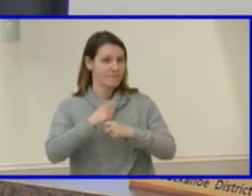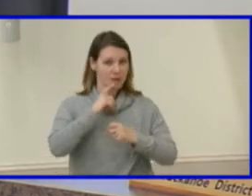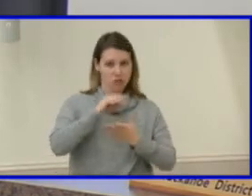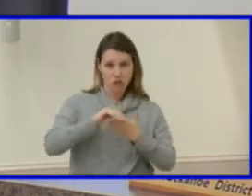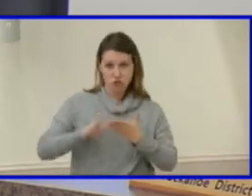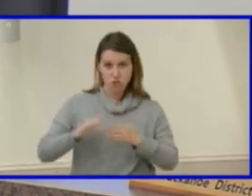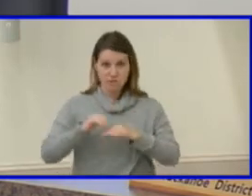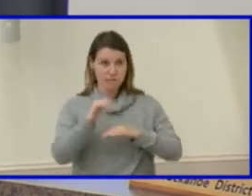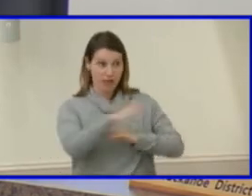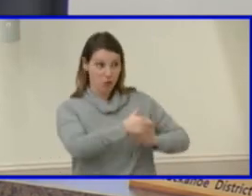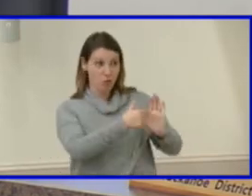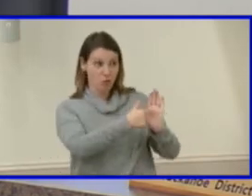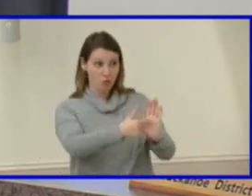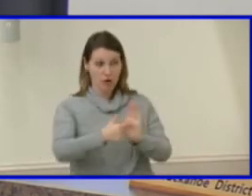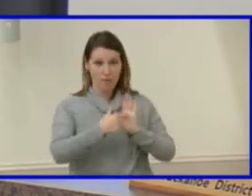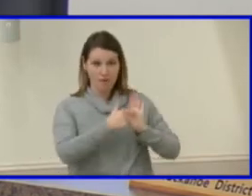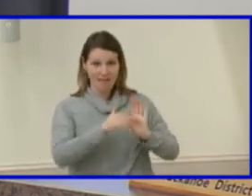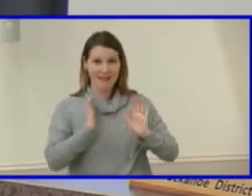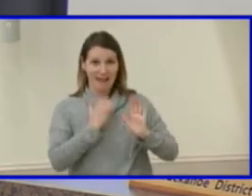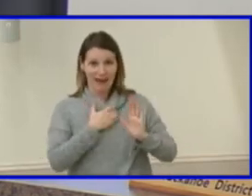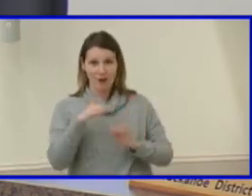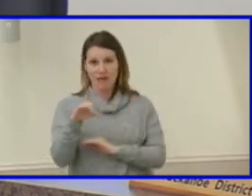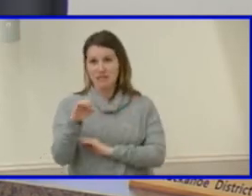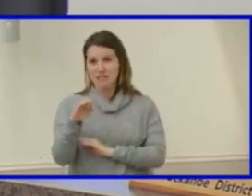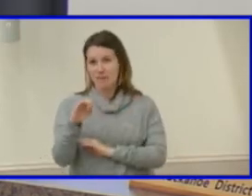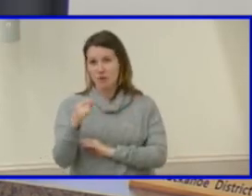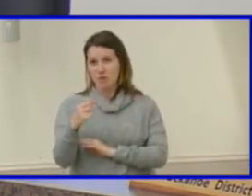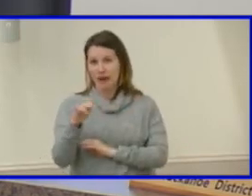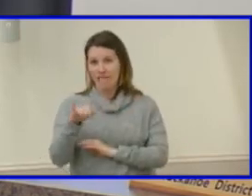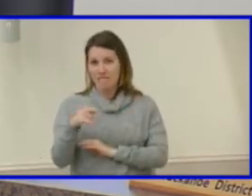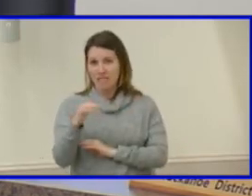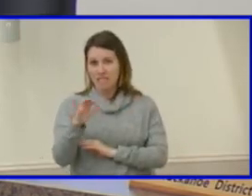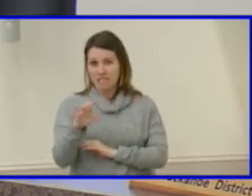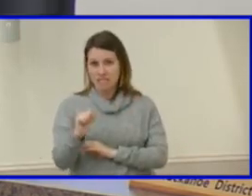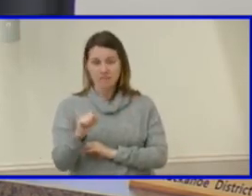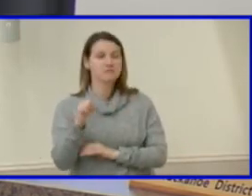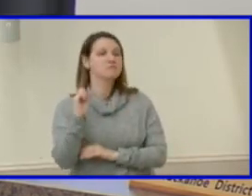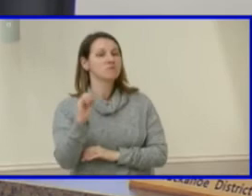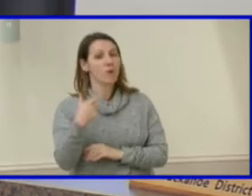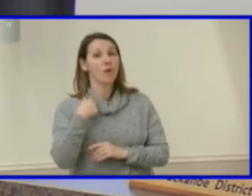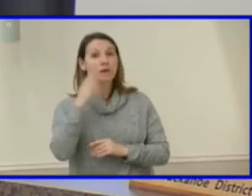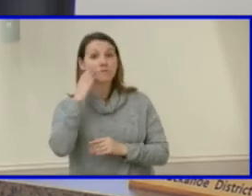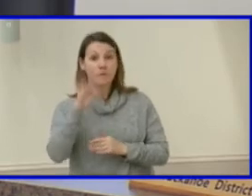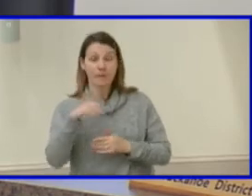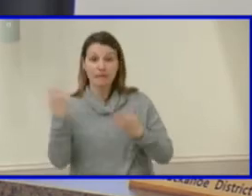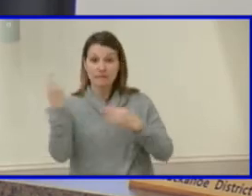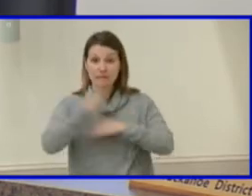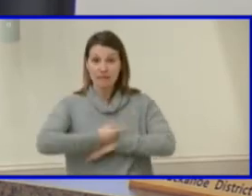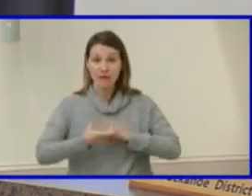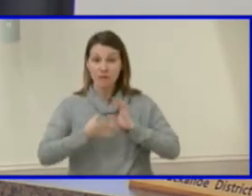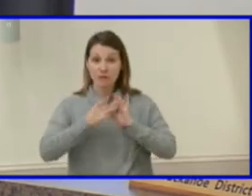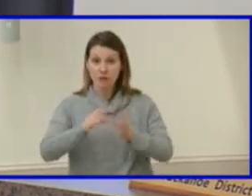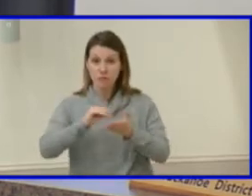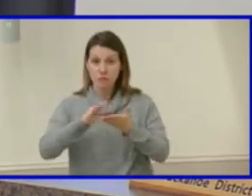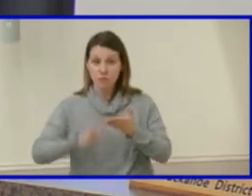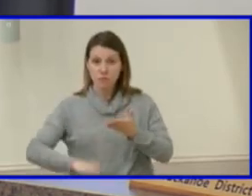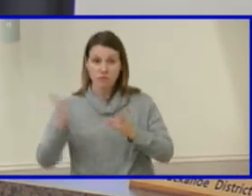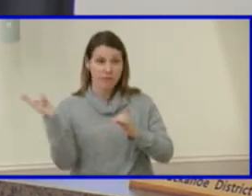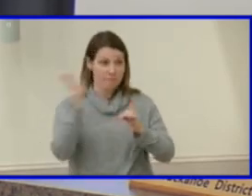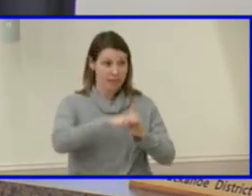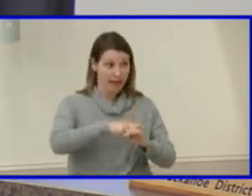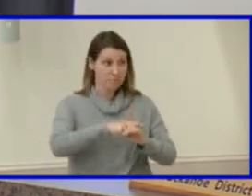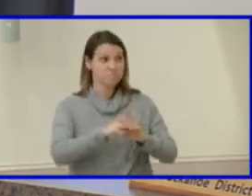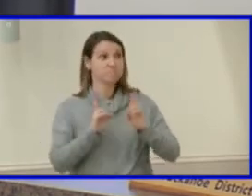sending represent the Henrico demographic. And so what we know today is that when it comes to students applying and being